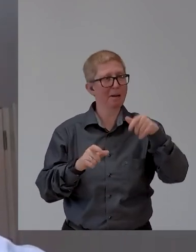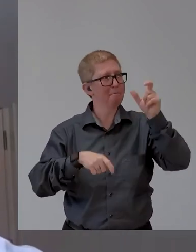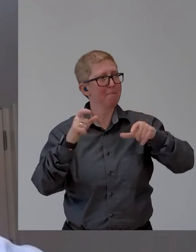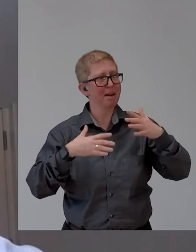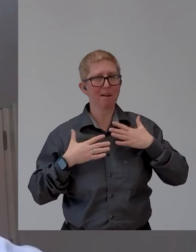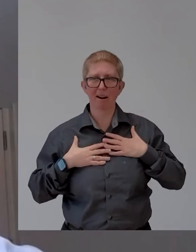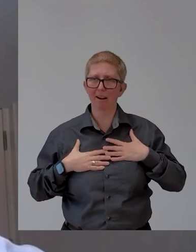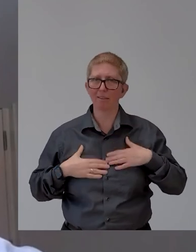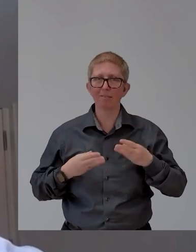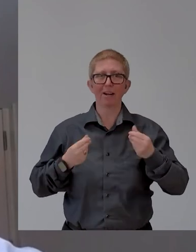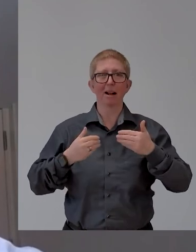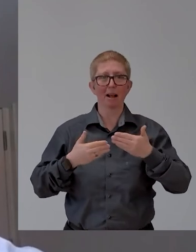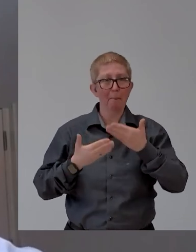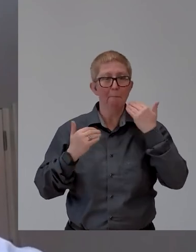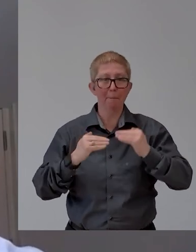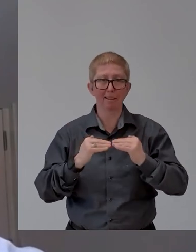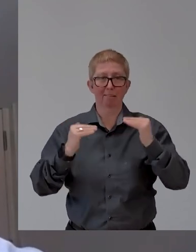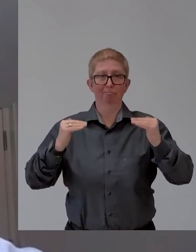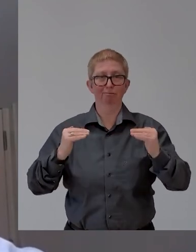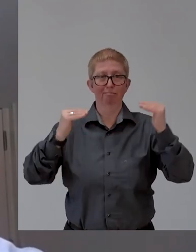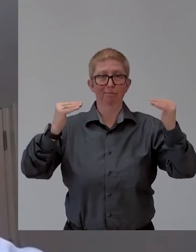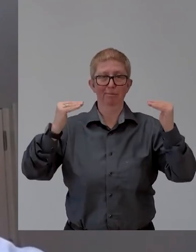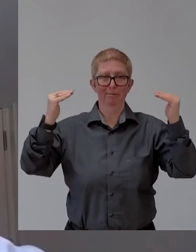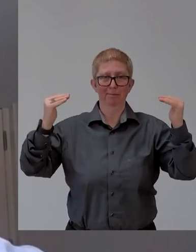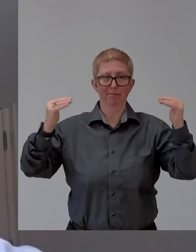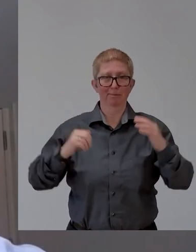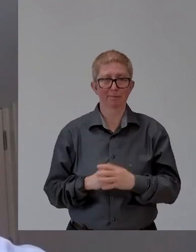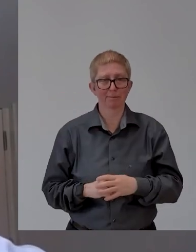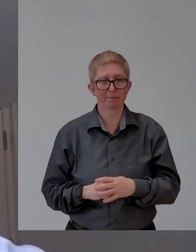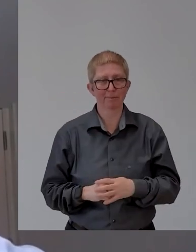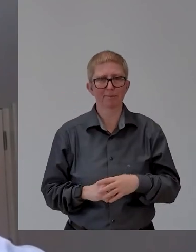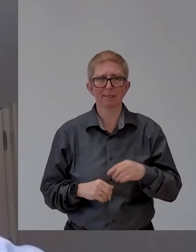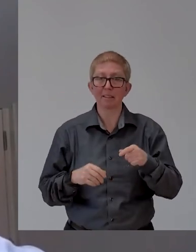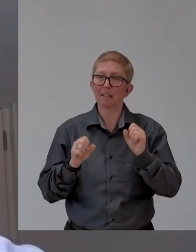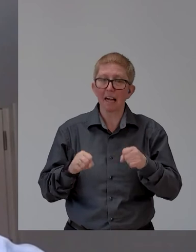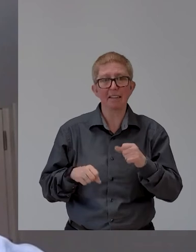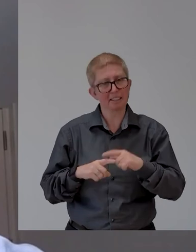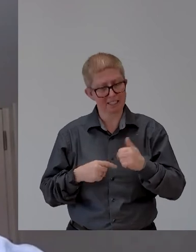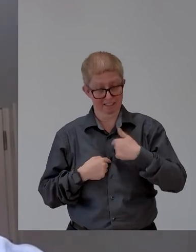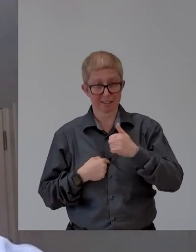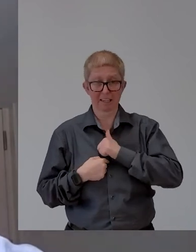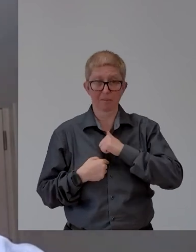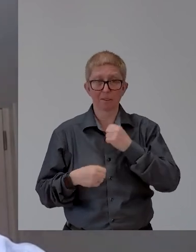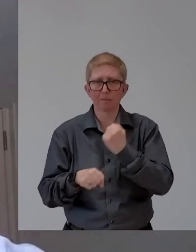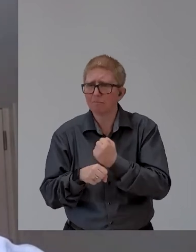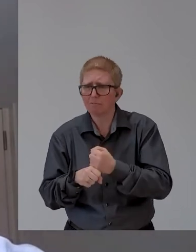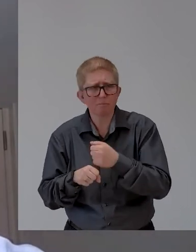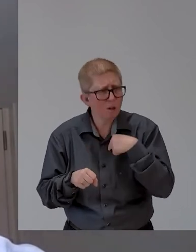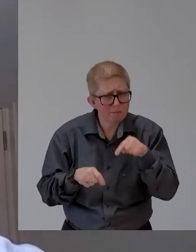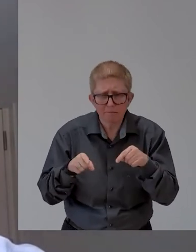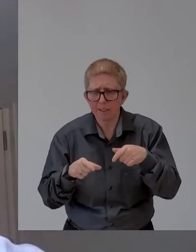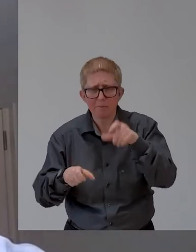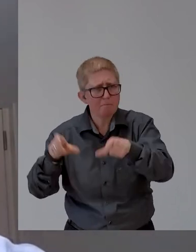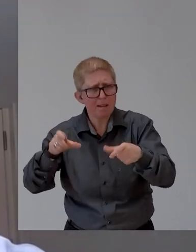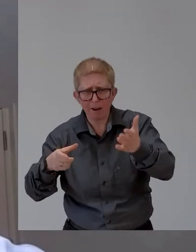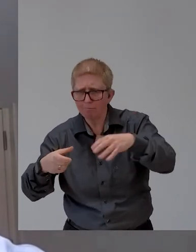of finding work, uh, for people, uh, including underserved populations. Um, so it's been quite a,